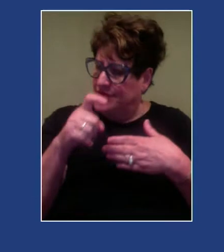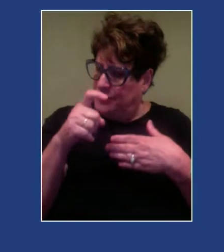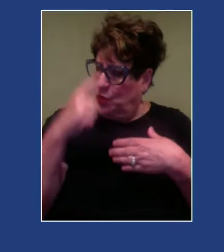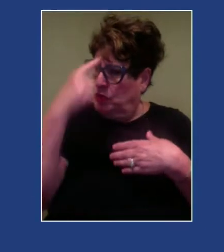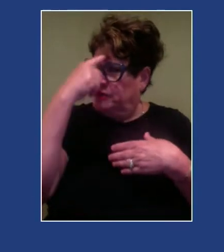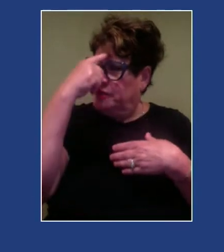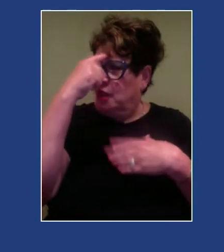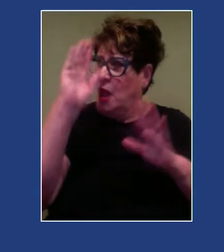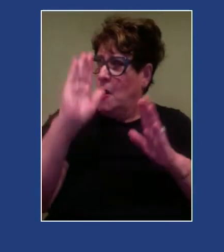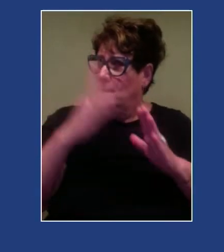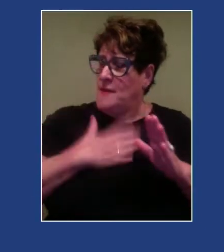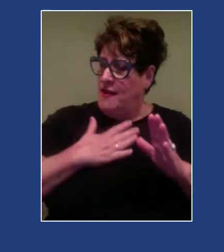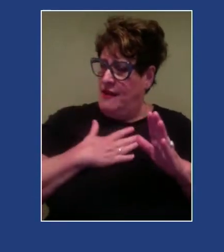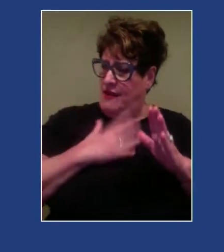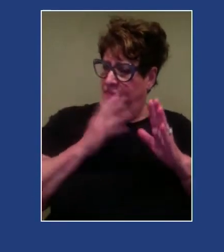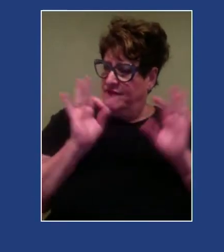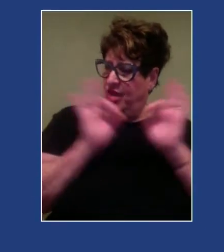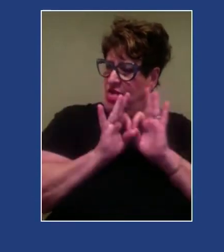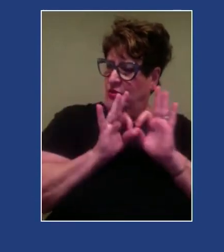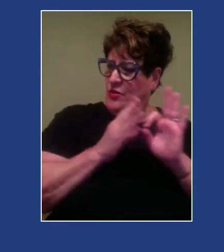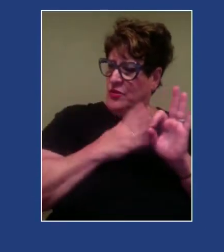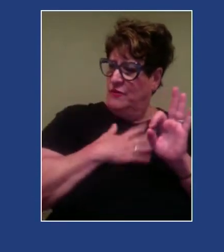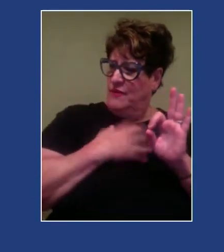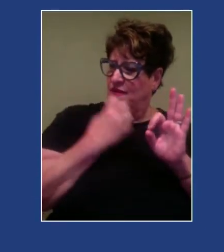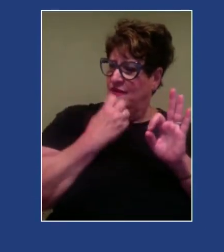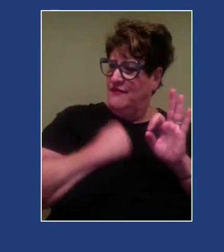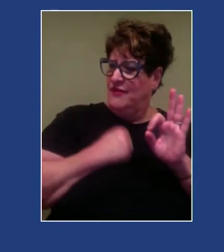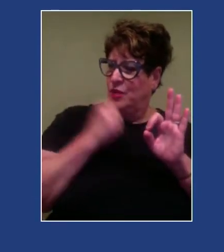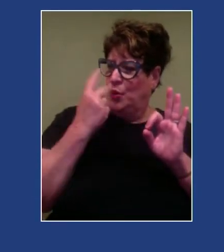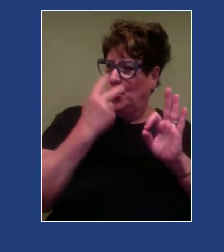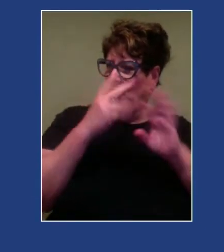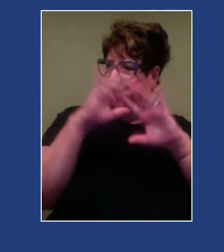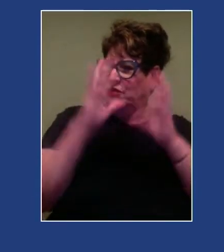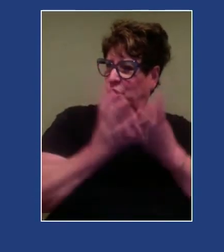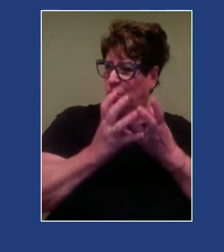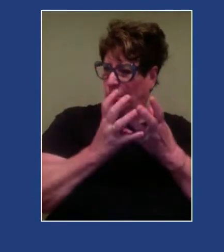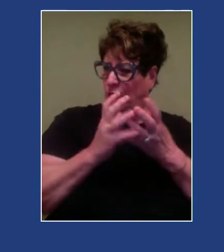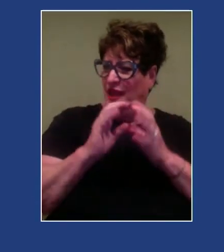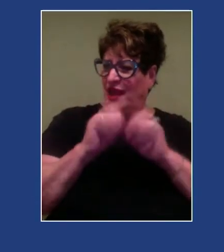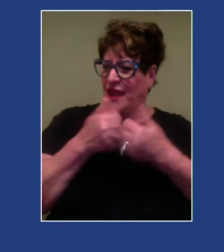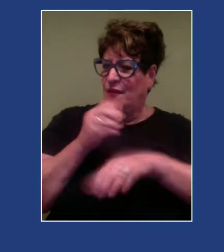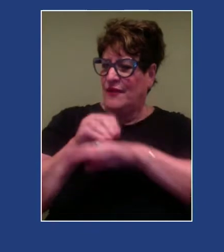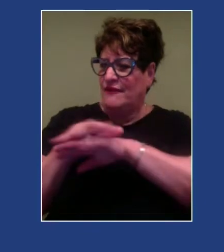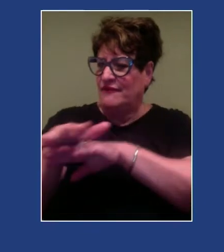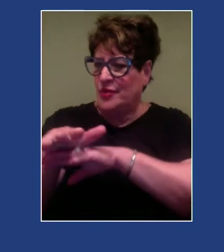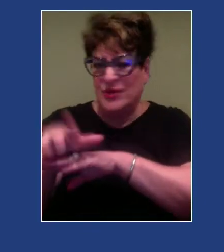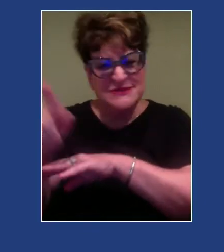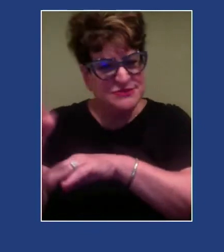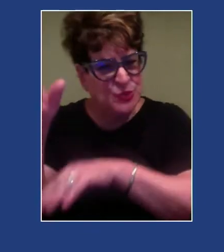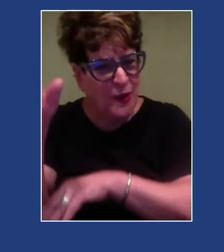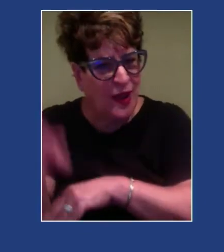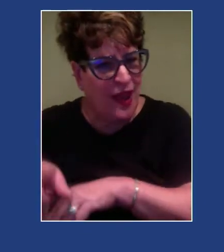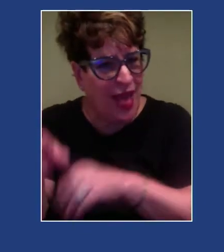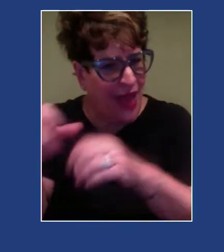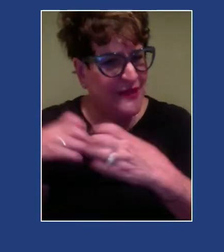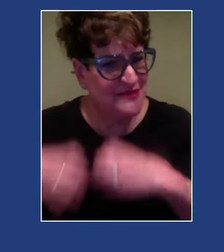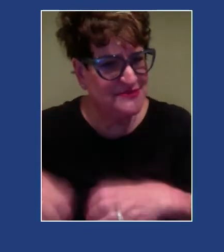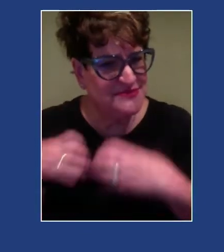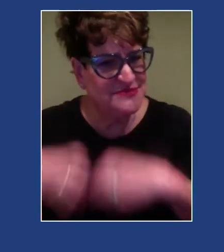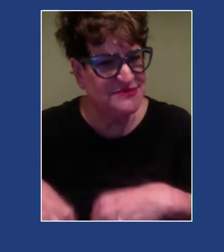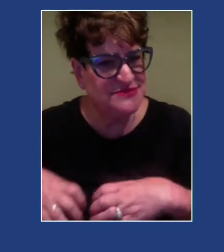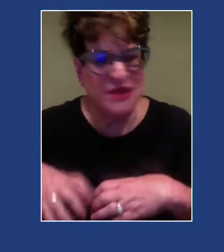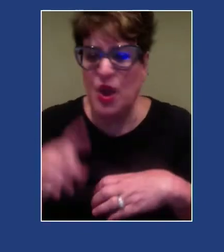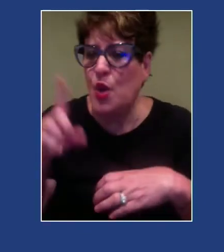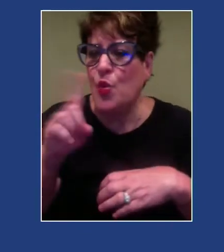my experiences, and my identities show up and inform the work that I'm doing with clients? Where do I encourage the client to